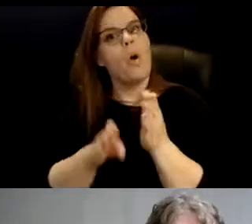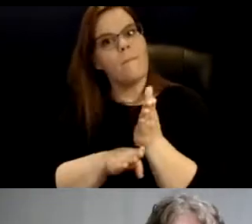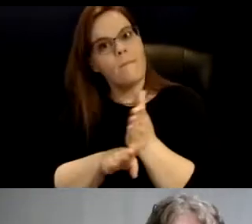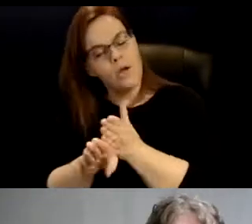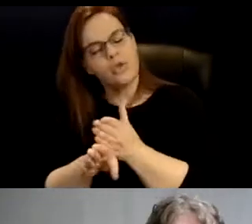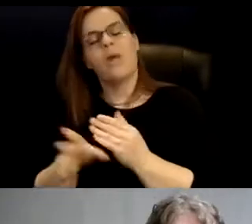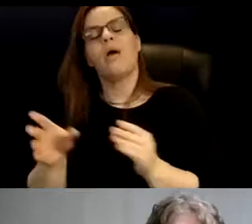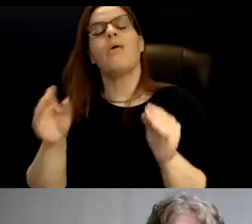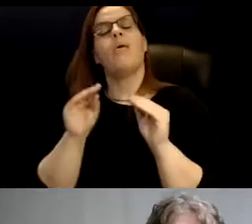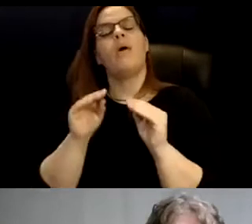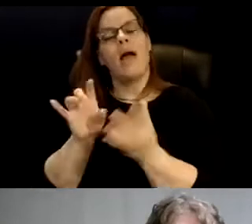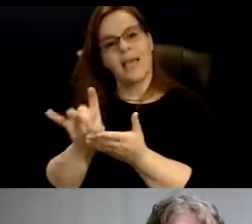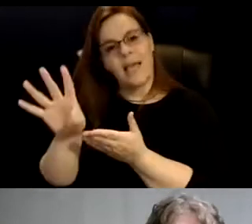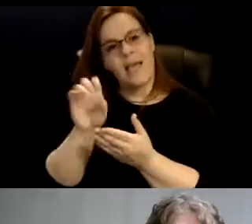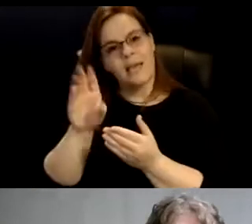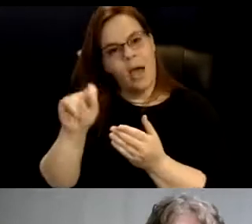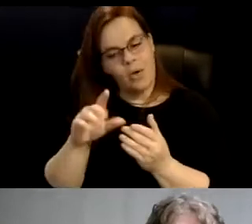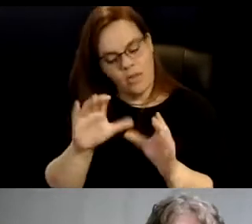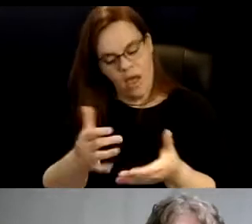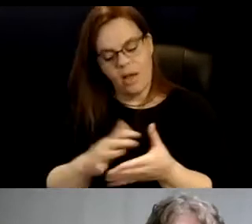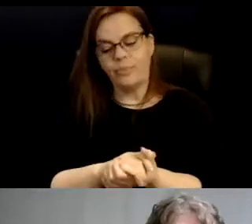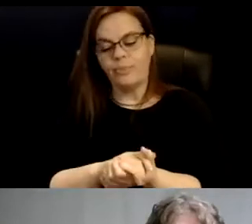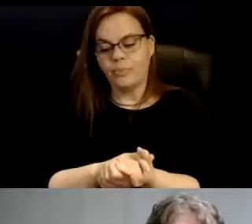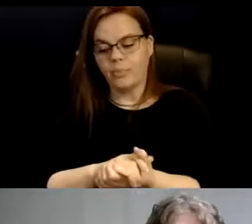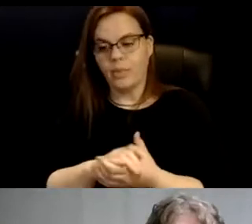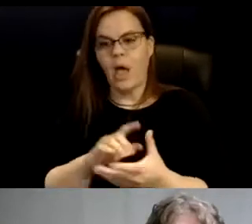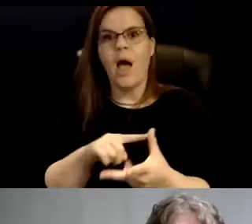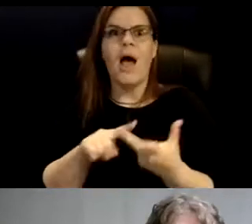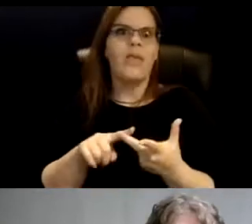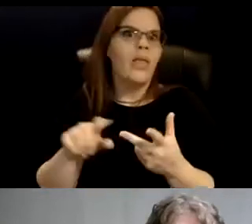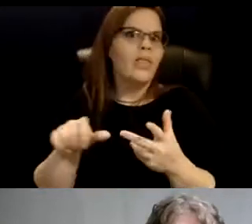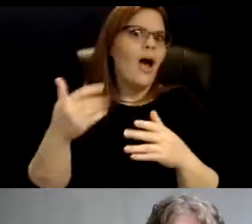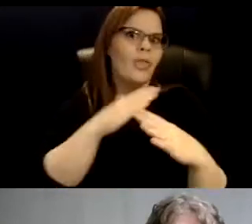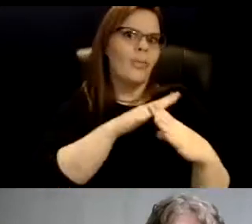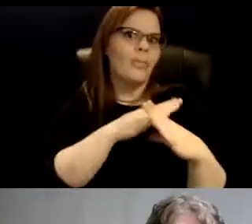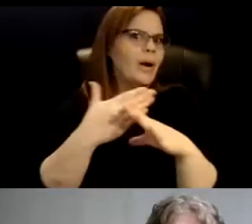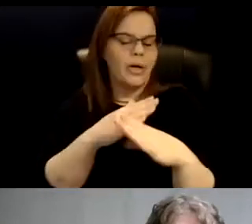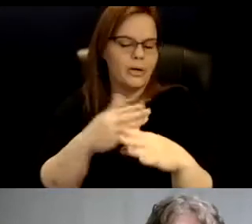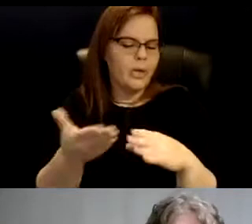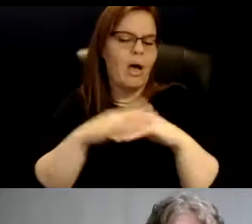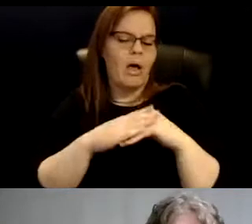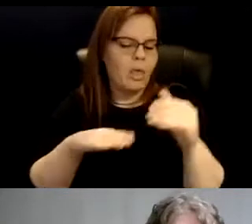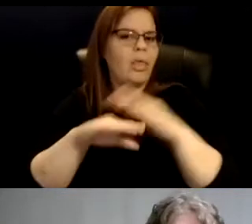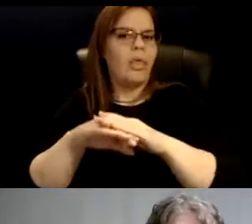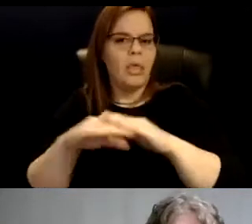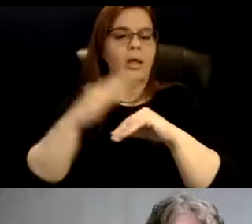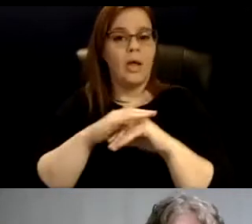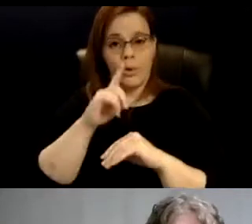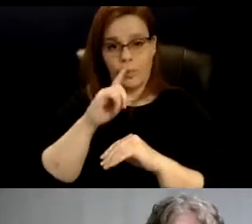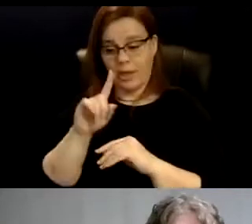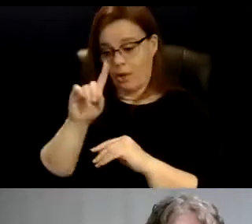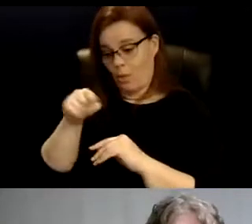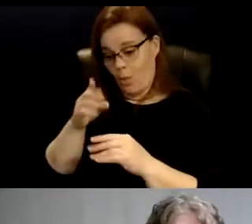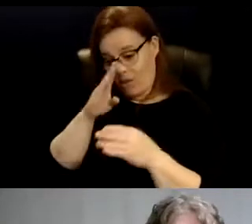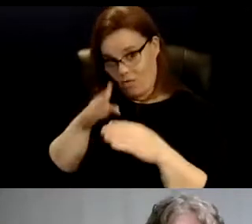then on top of that, uh, there's these other sort of barriers. So we're only really talking about the school system and we're not even talking